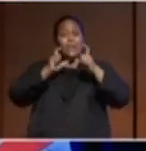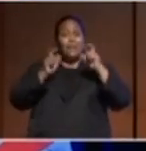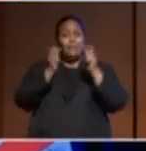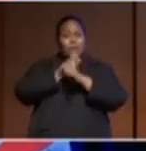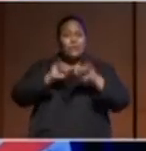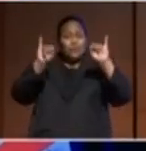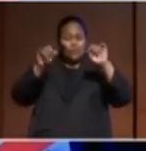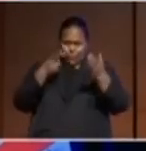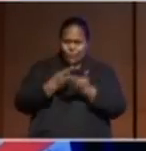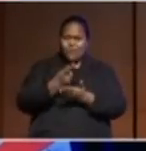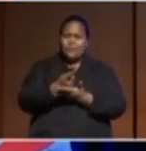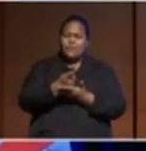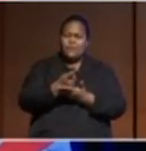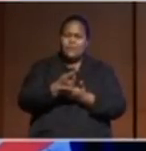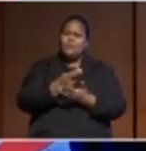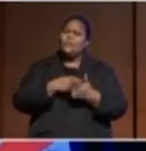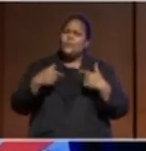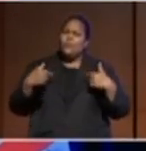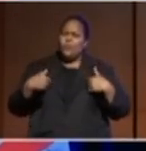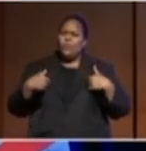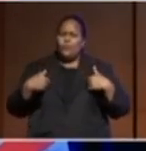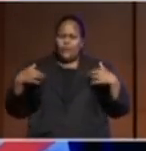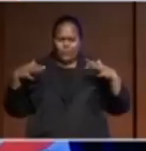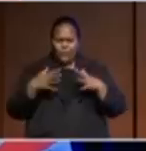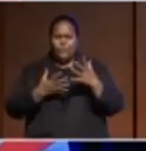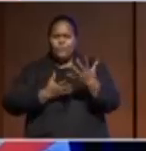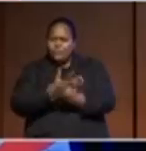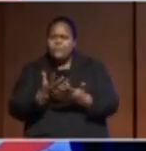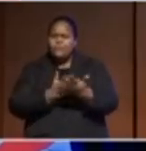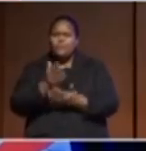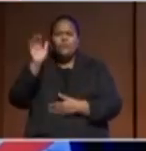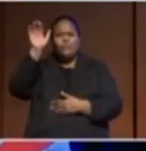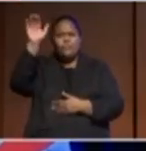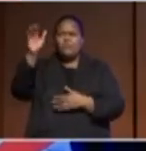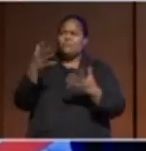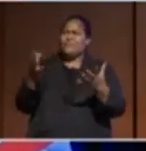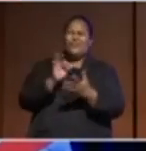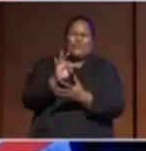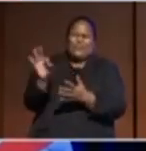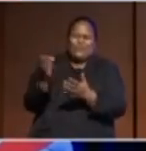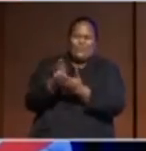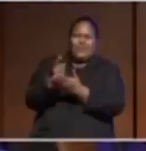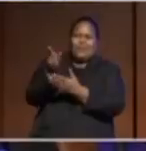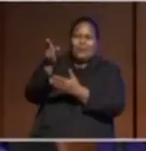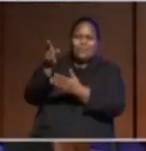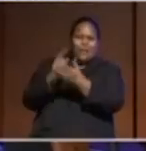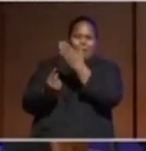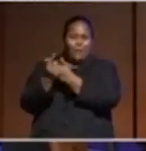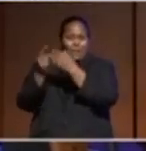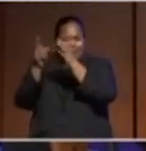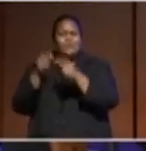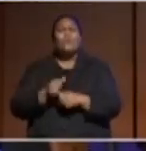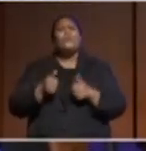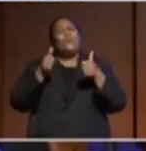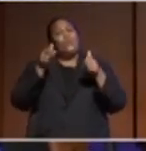and given that we are talking this week about what the future does look like. So good luck to those